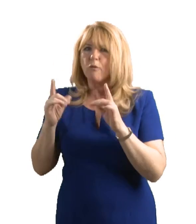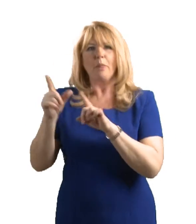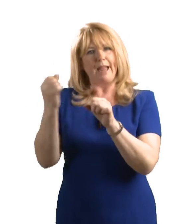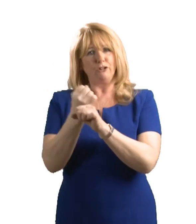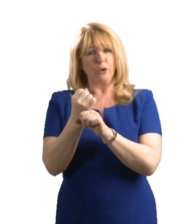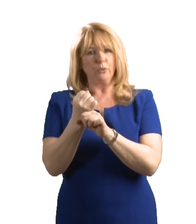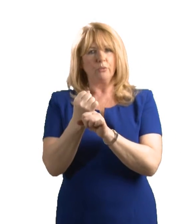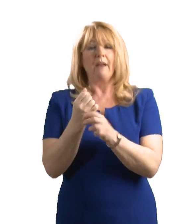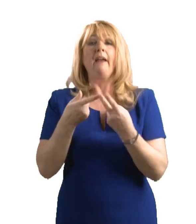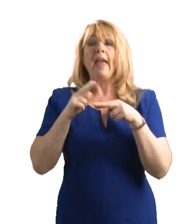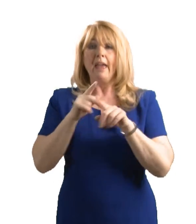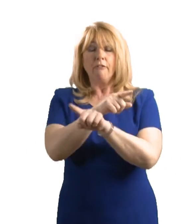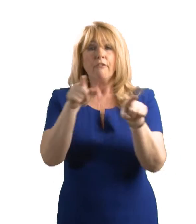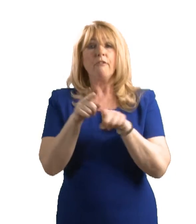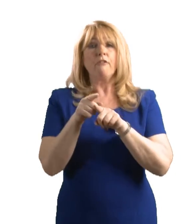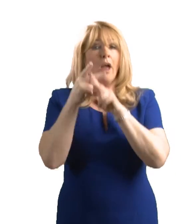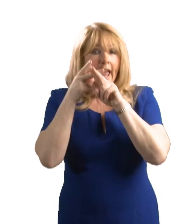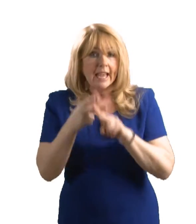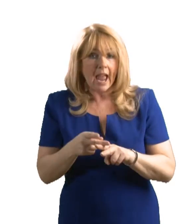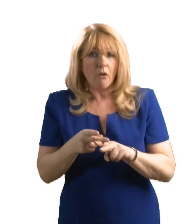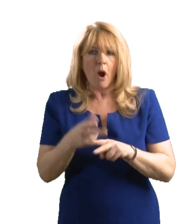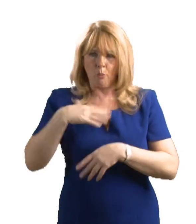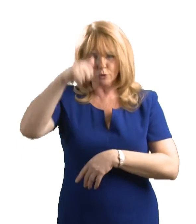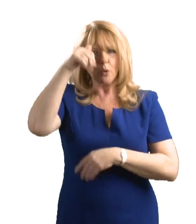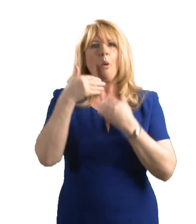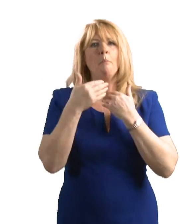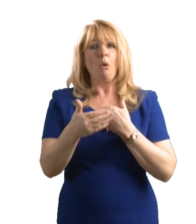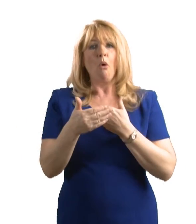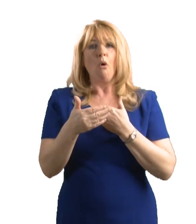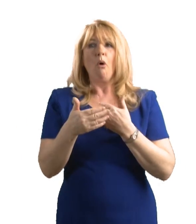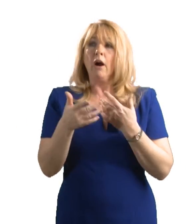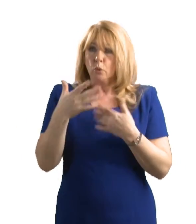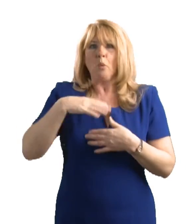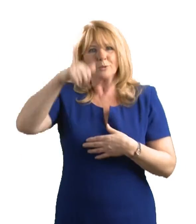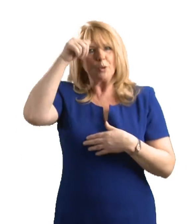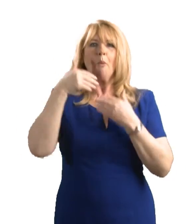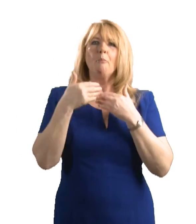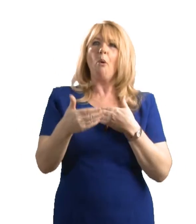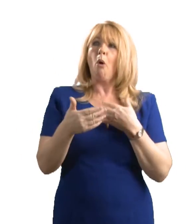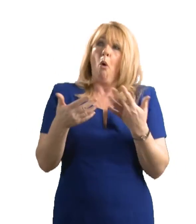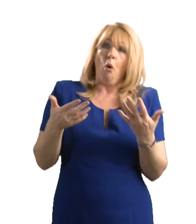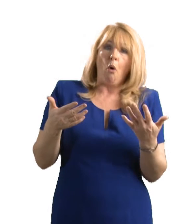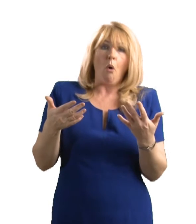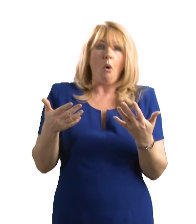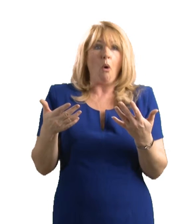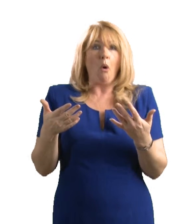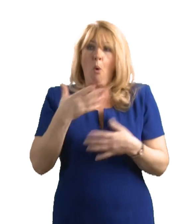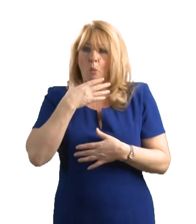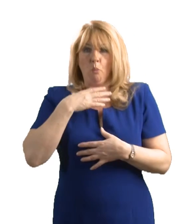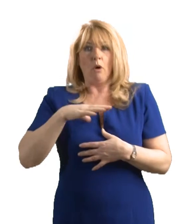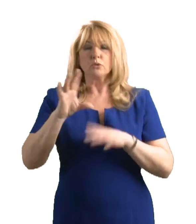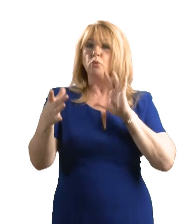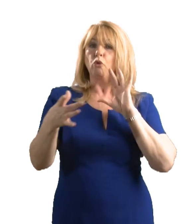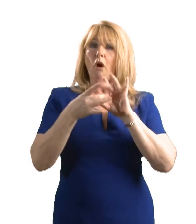appreciated. If you are a carer and would like to know more or would like to make contact with us, please use the details